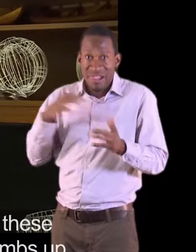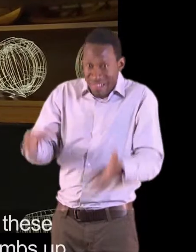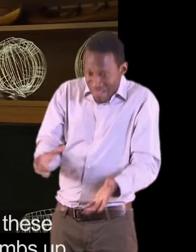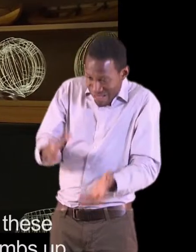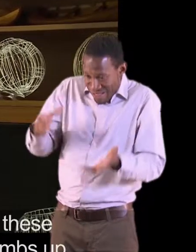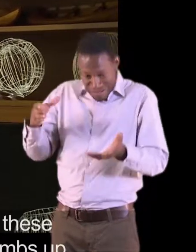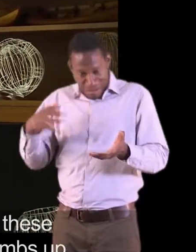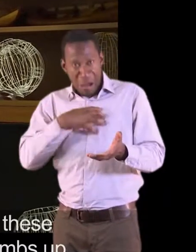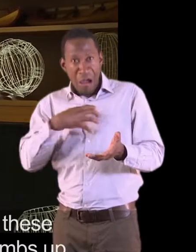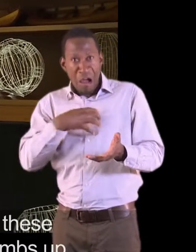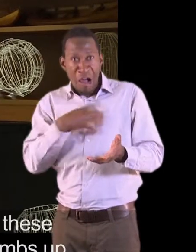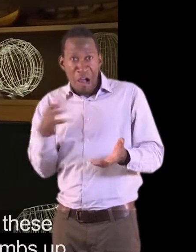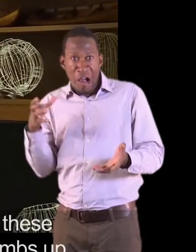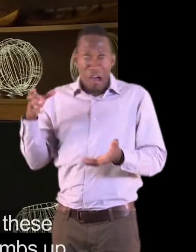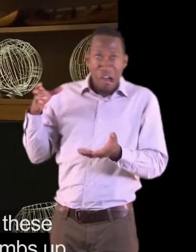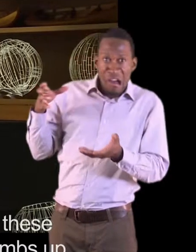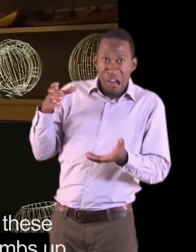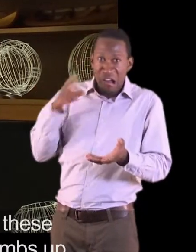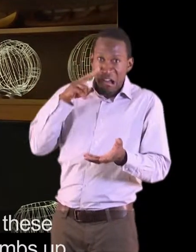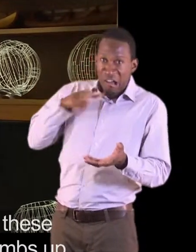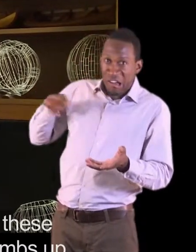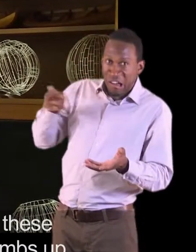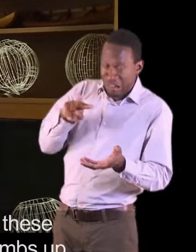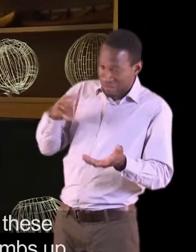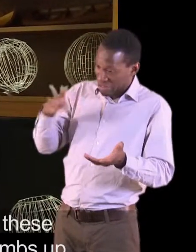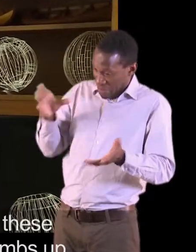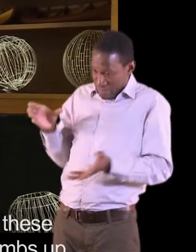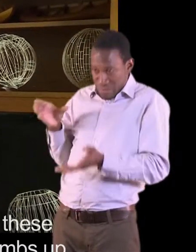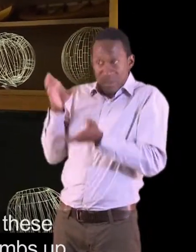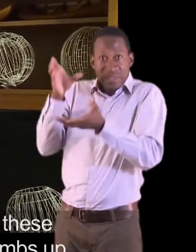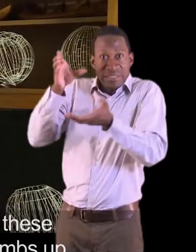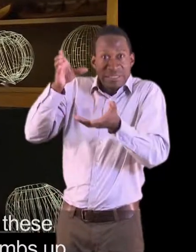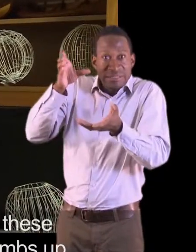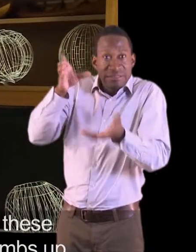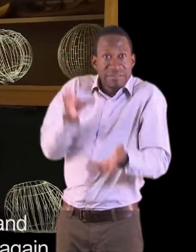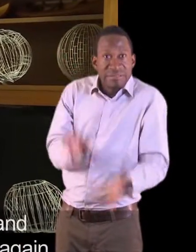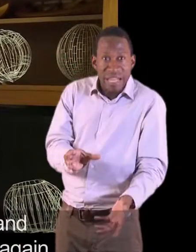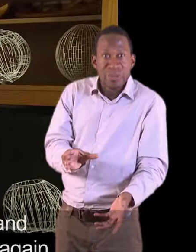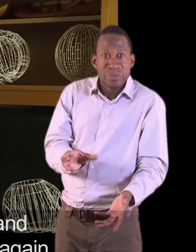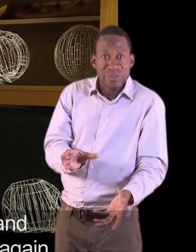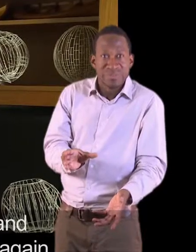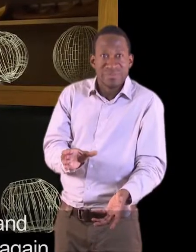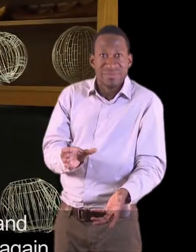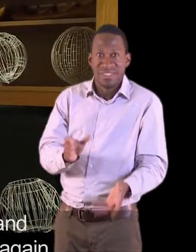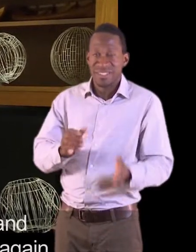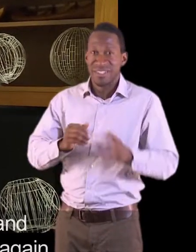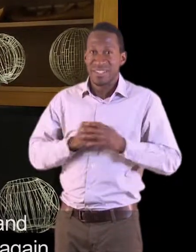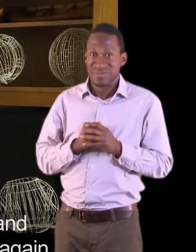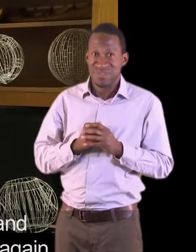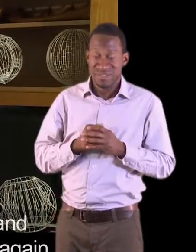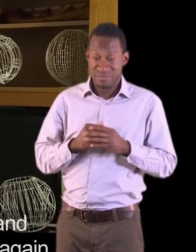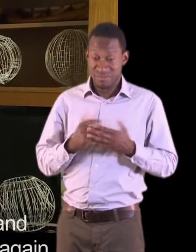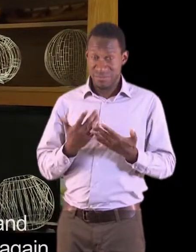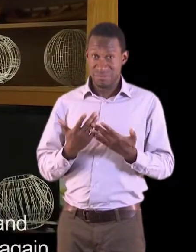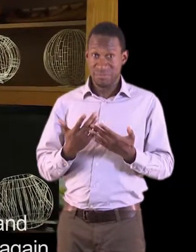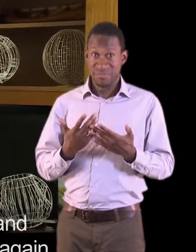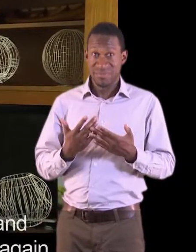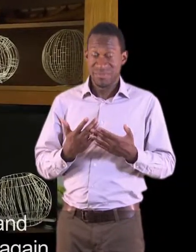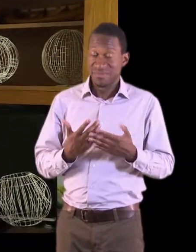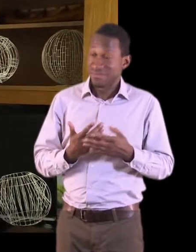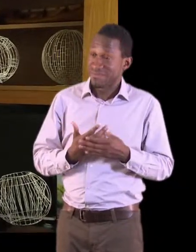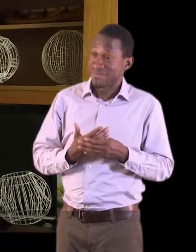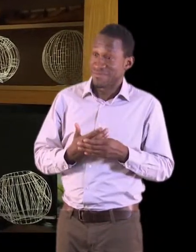But we were picking these unexploded sandry bombs up and looking at them and putting them back down again.